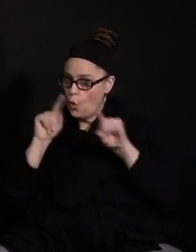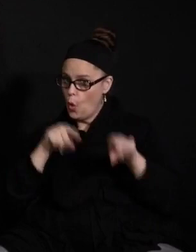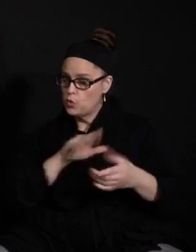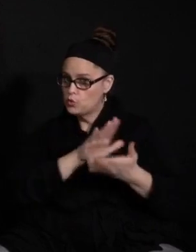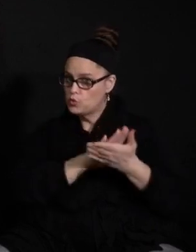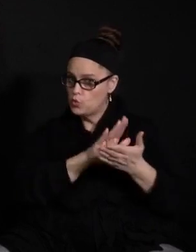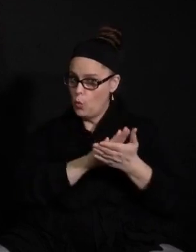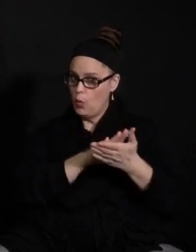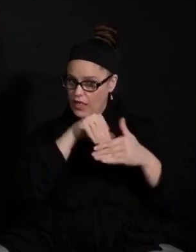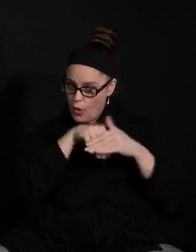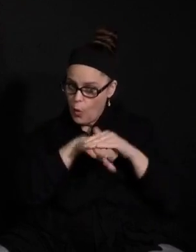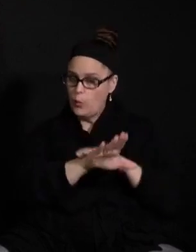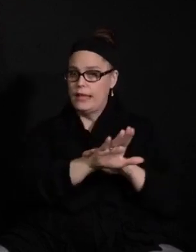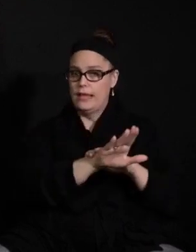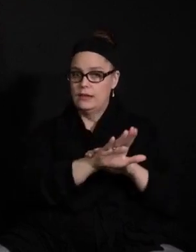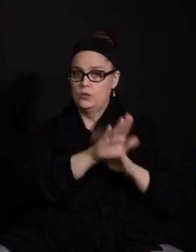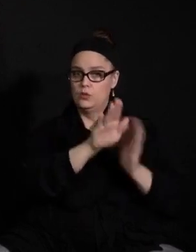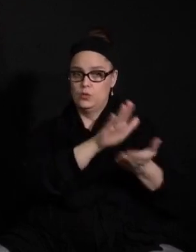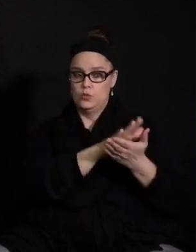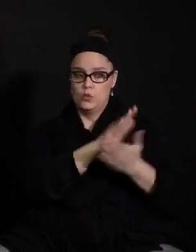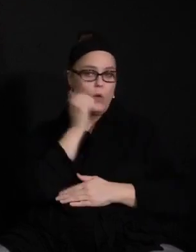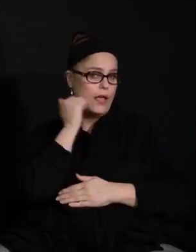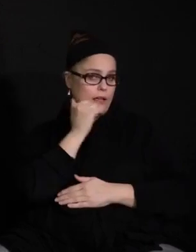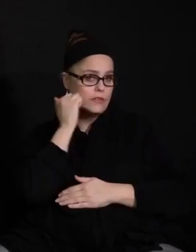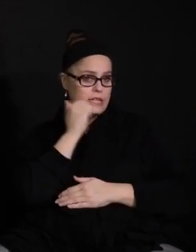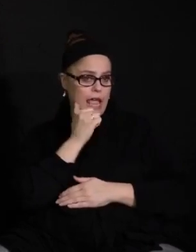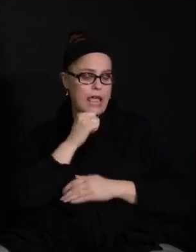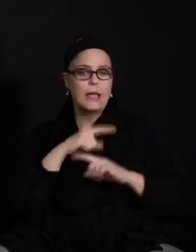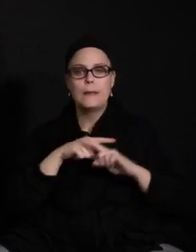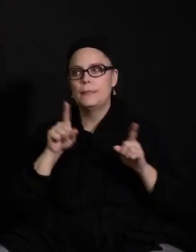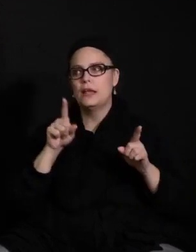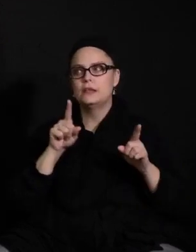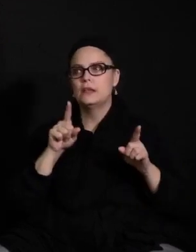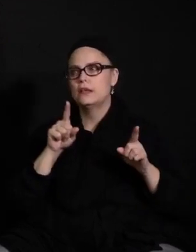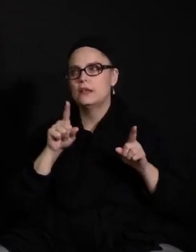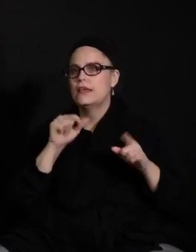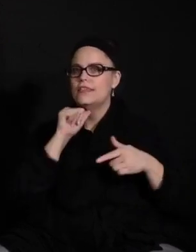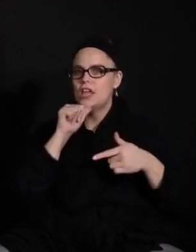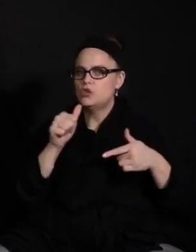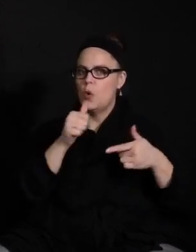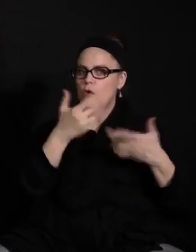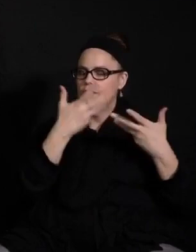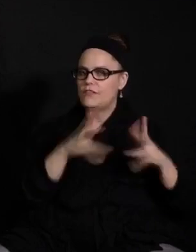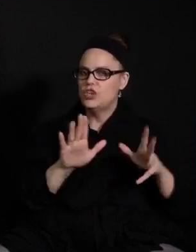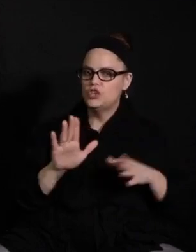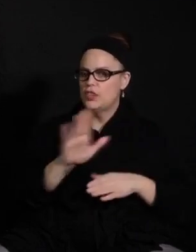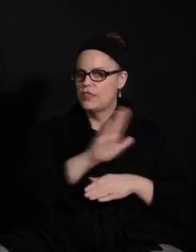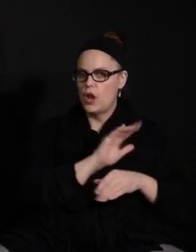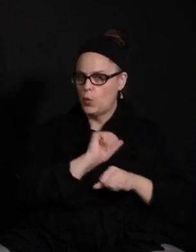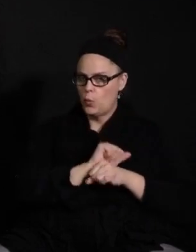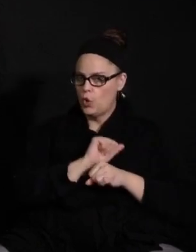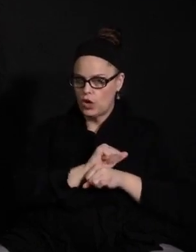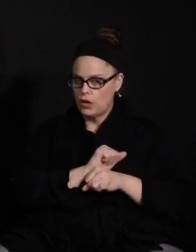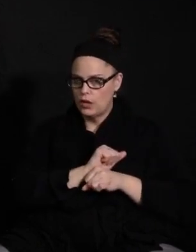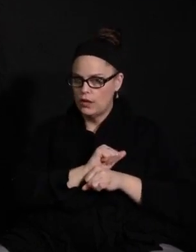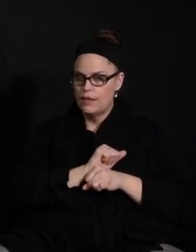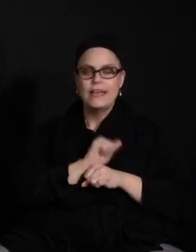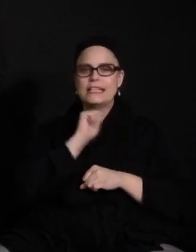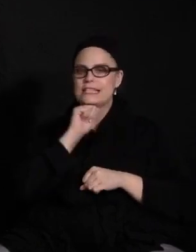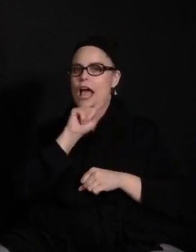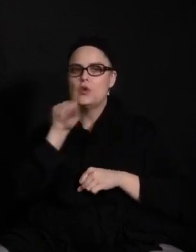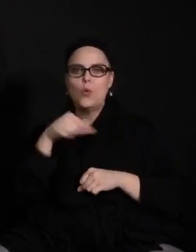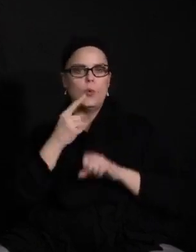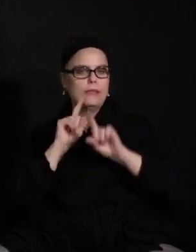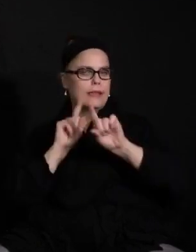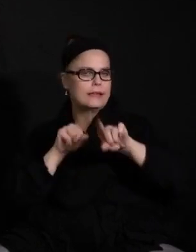school physically so they might come to school every day, but they're not completing their work. It's not only an attendance issue, but